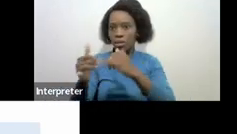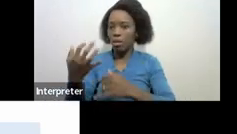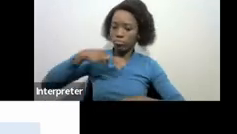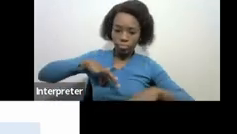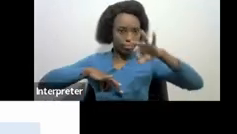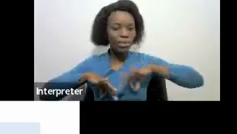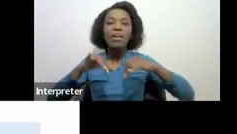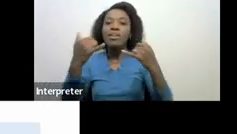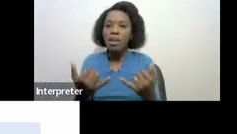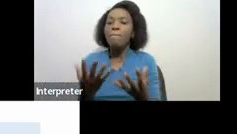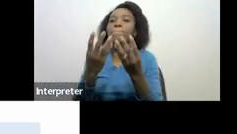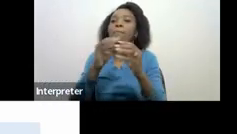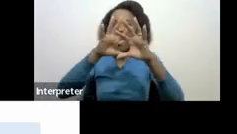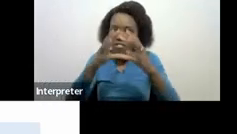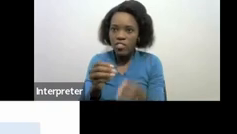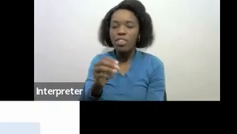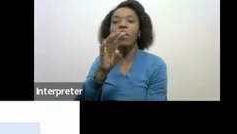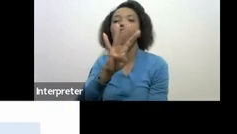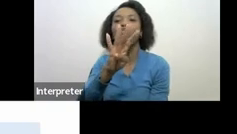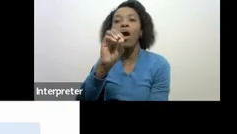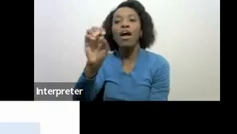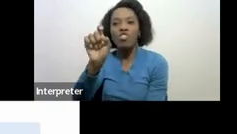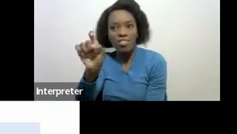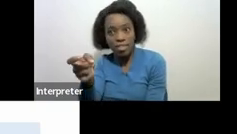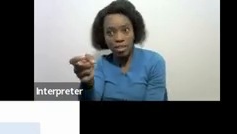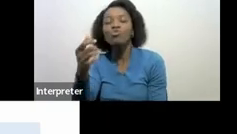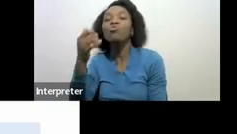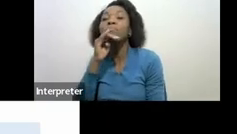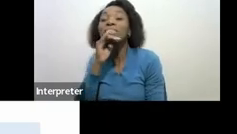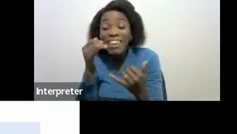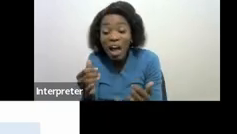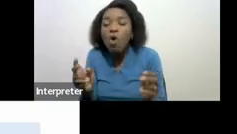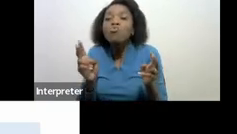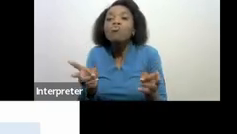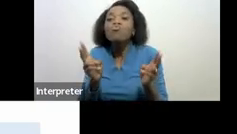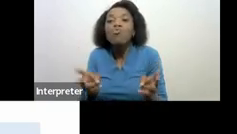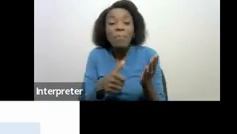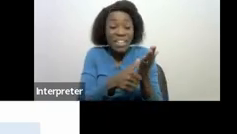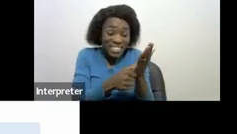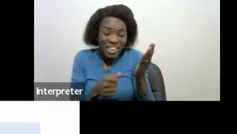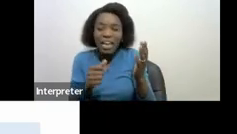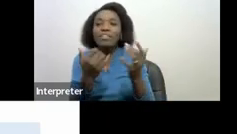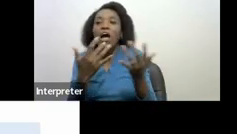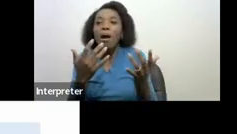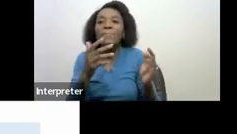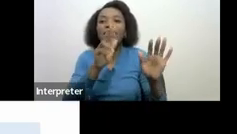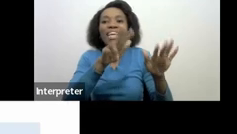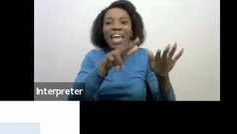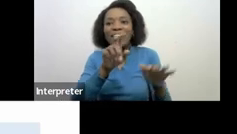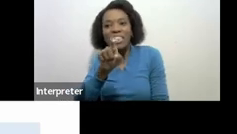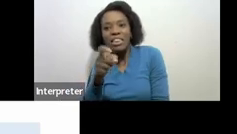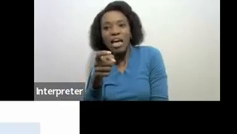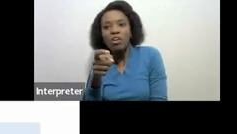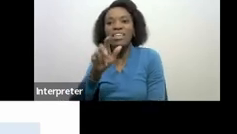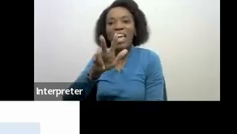$400,000. The normal taxpayer bill which were deducted by agent A, it was $18,895 and